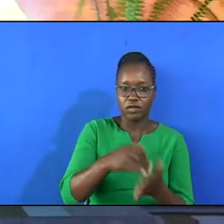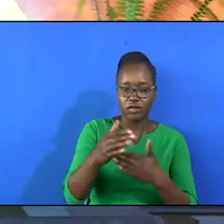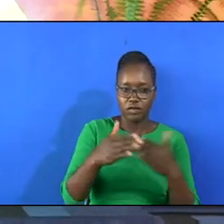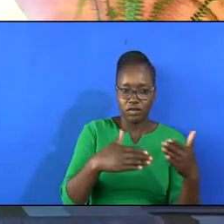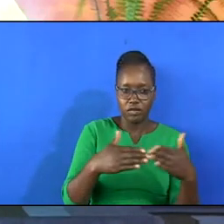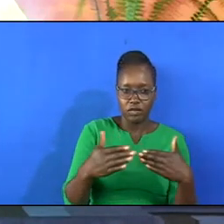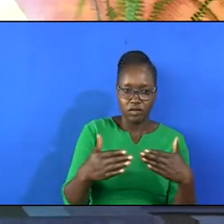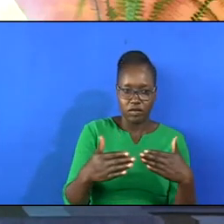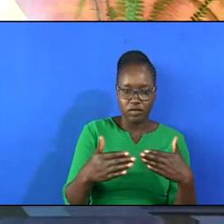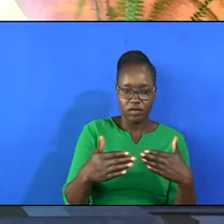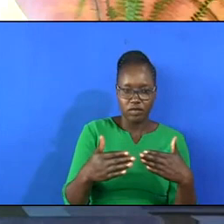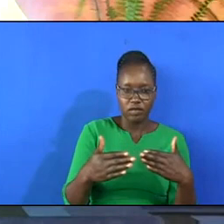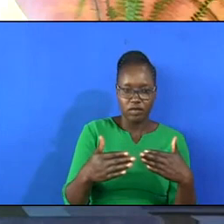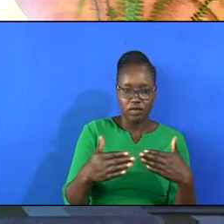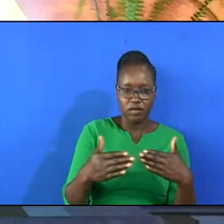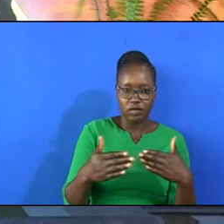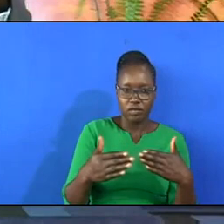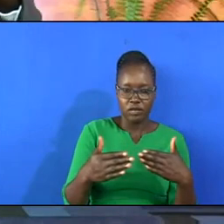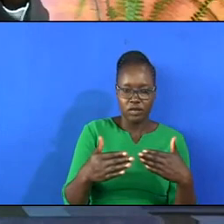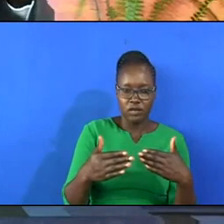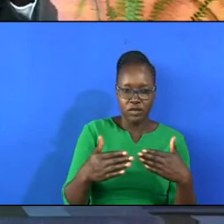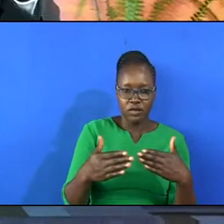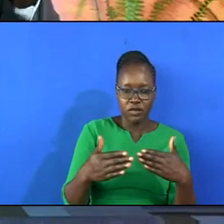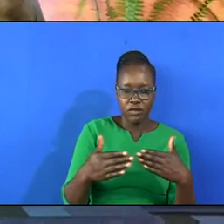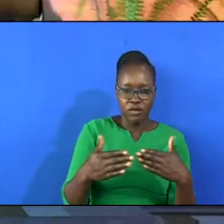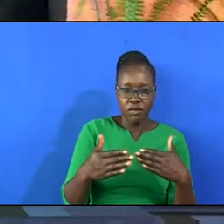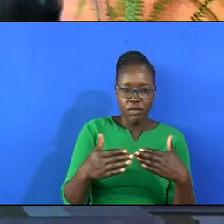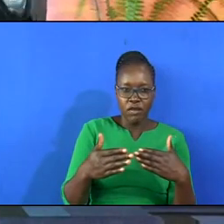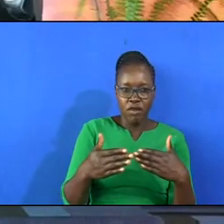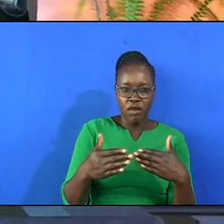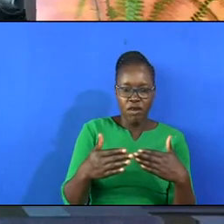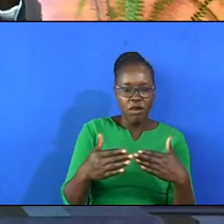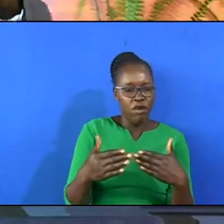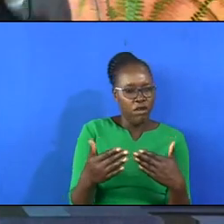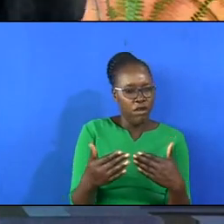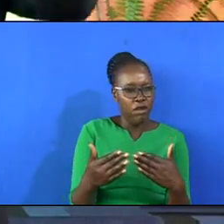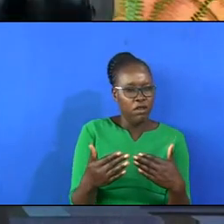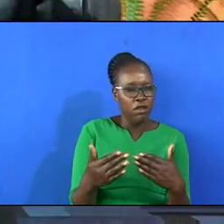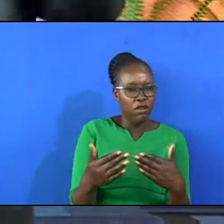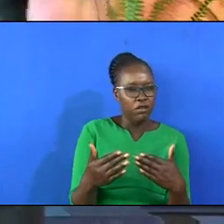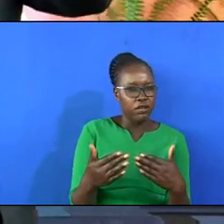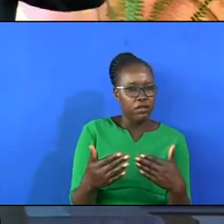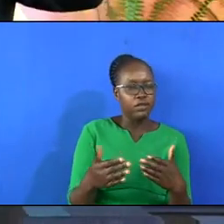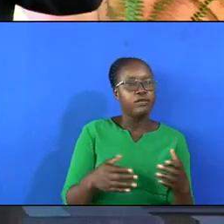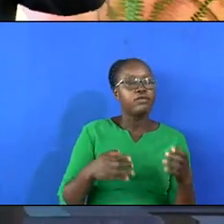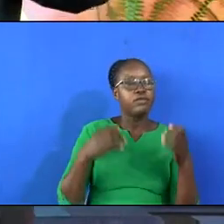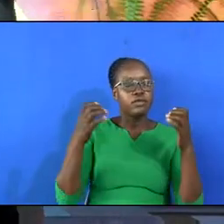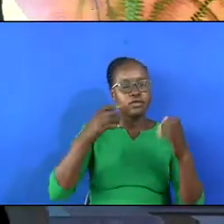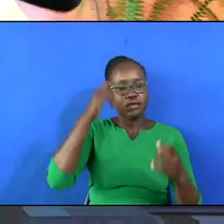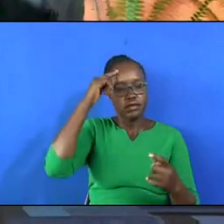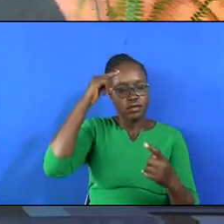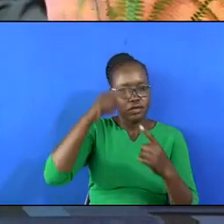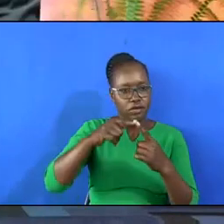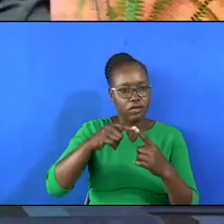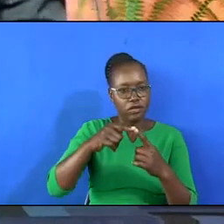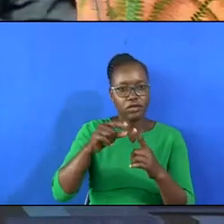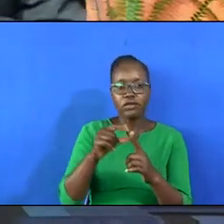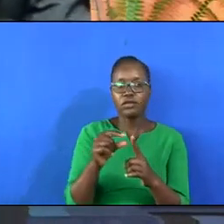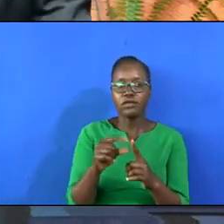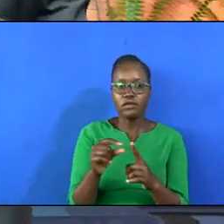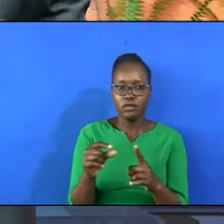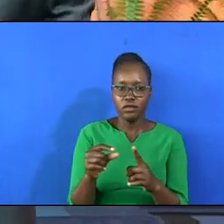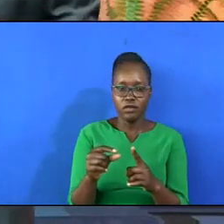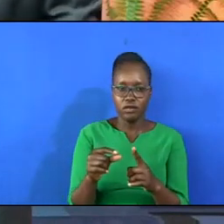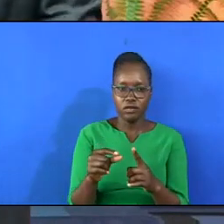sign that vindicates the eternal purpose of the one giving it.